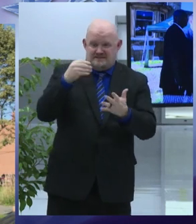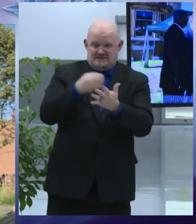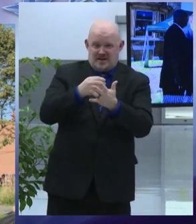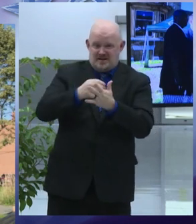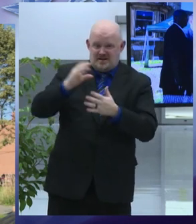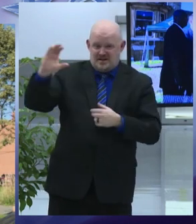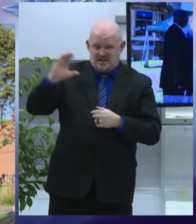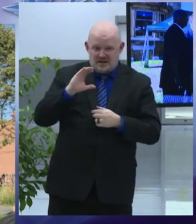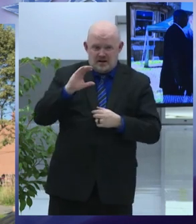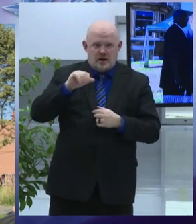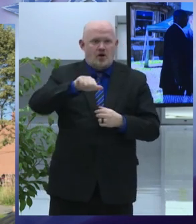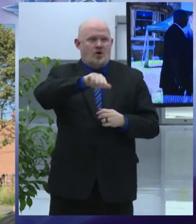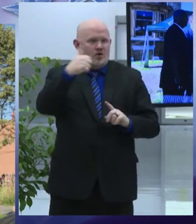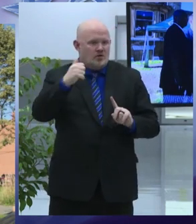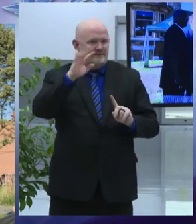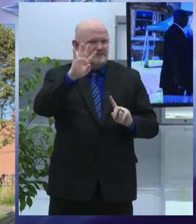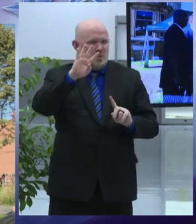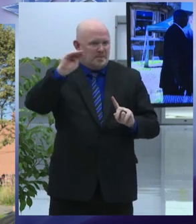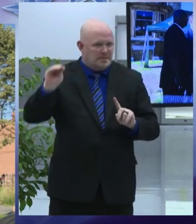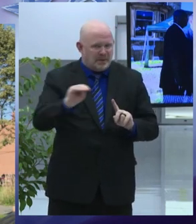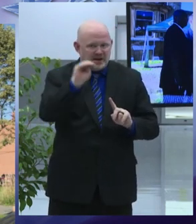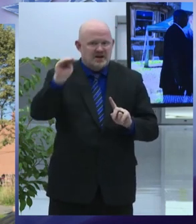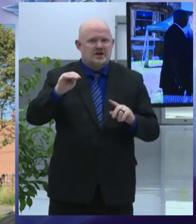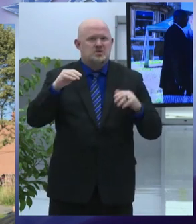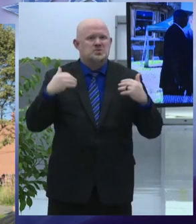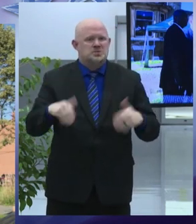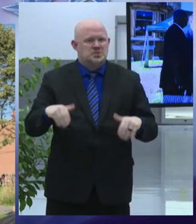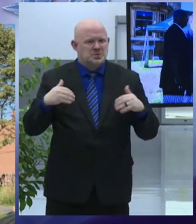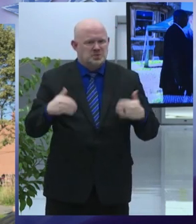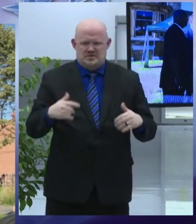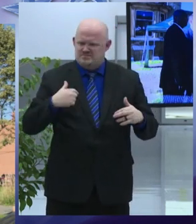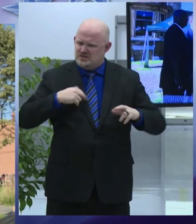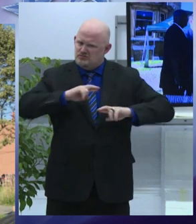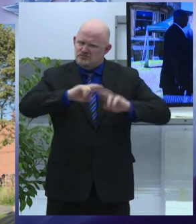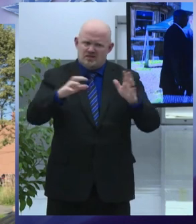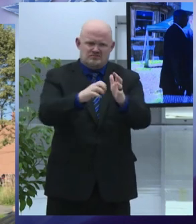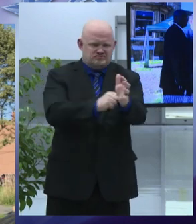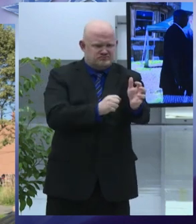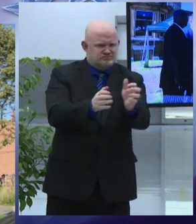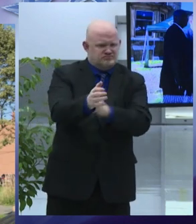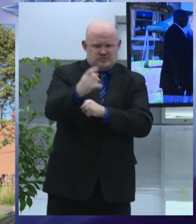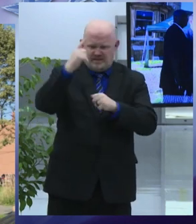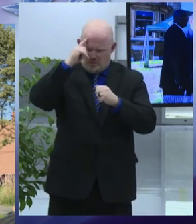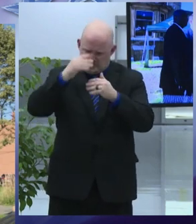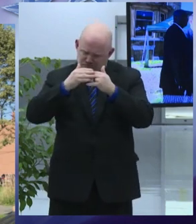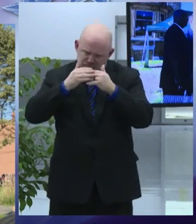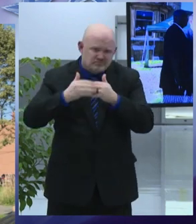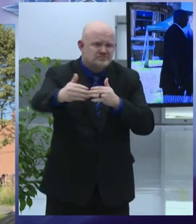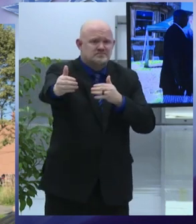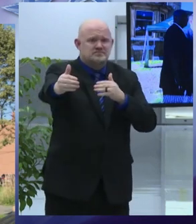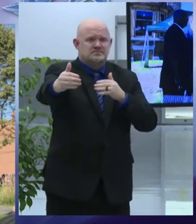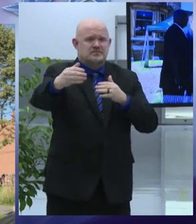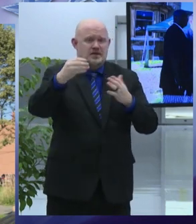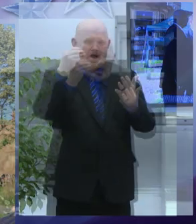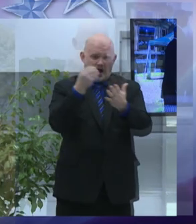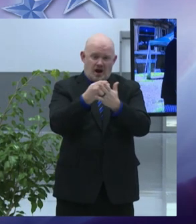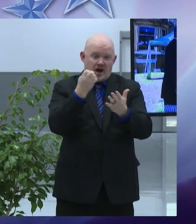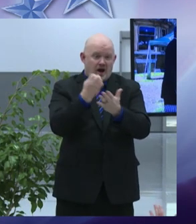get ready for what's coming in 2022 and beyond because some of our biggest neighborhood economic investment efforts are about to take off